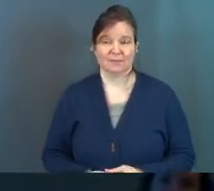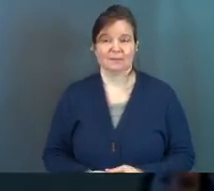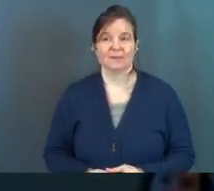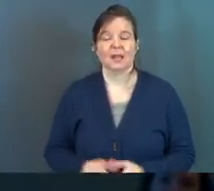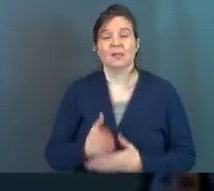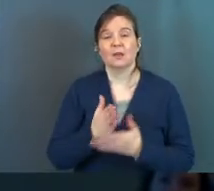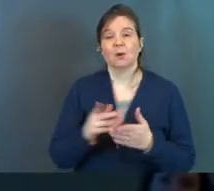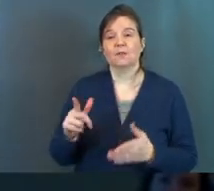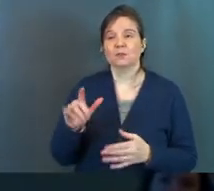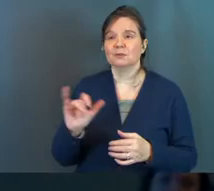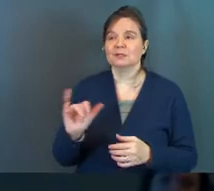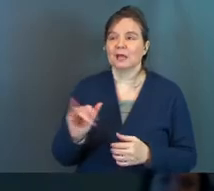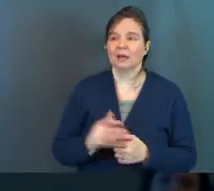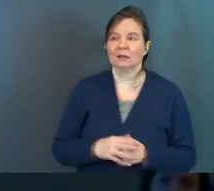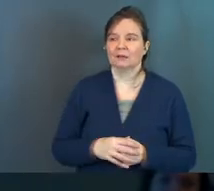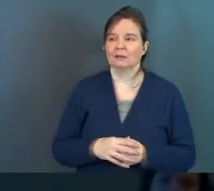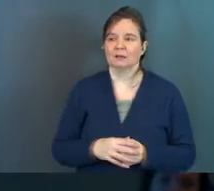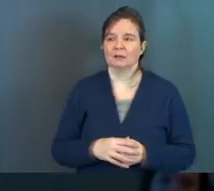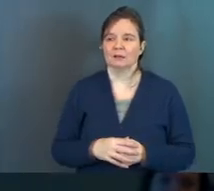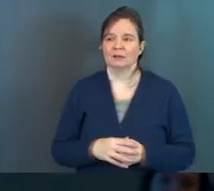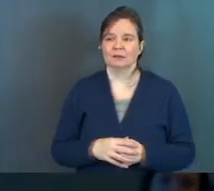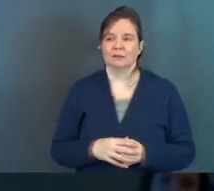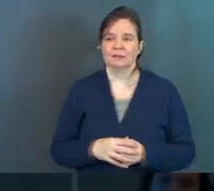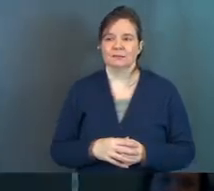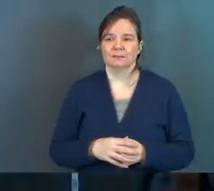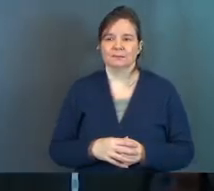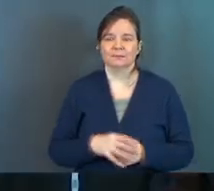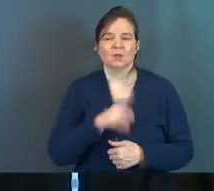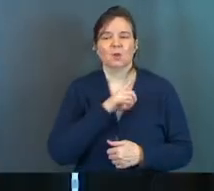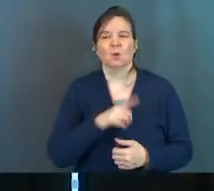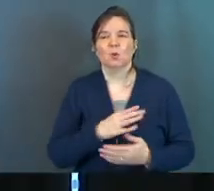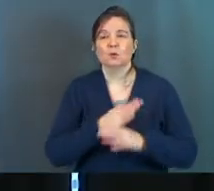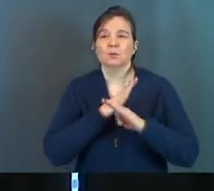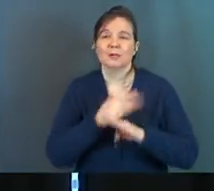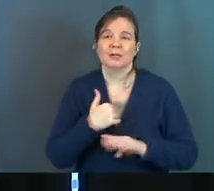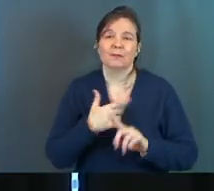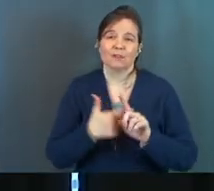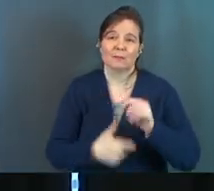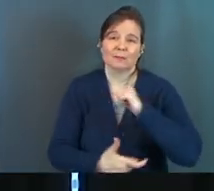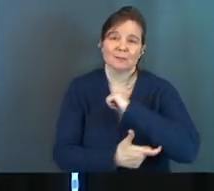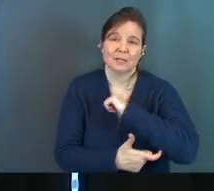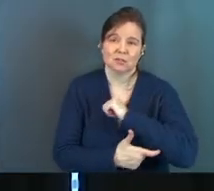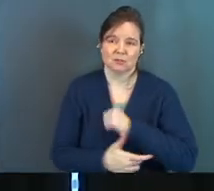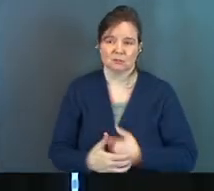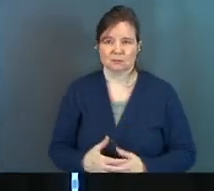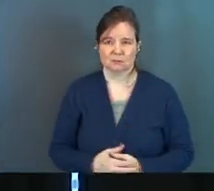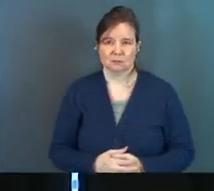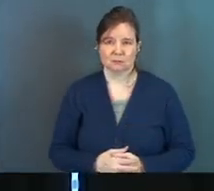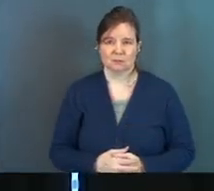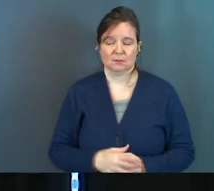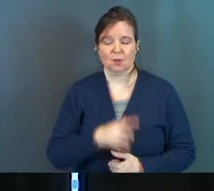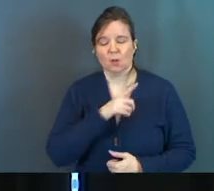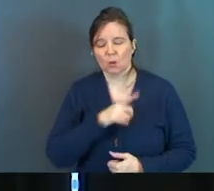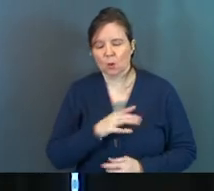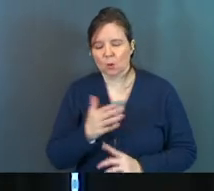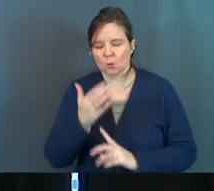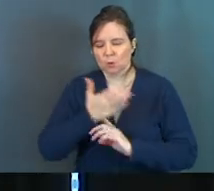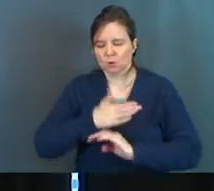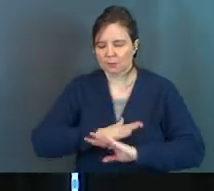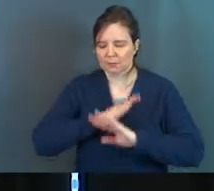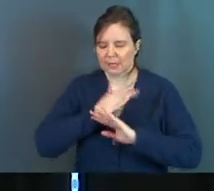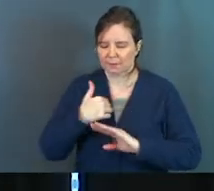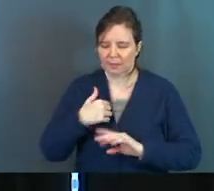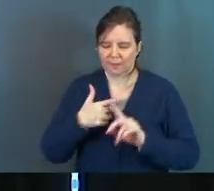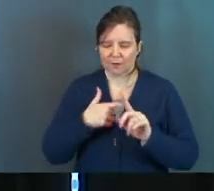And there's a part of you that's just like, Lord, would you protect me from temptation? Lord, would you protect